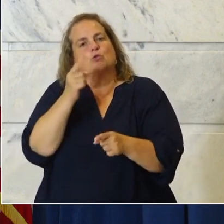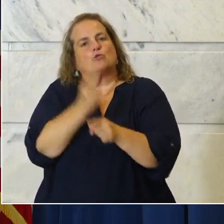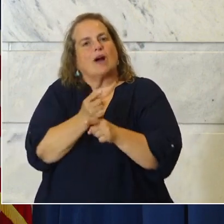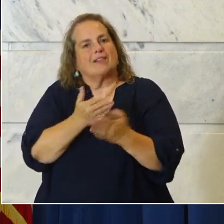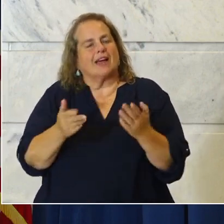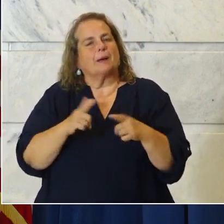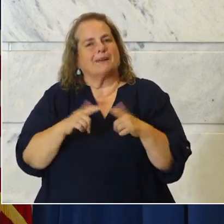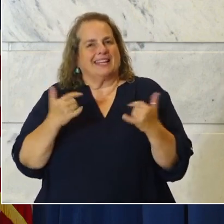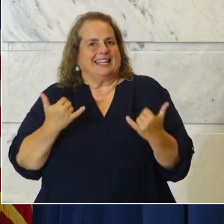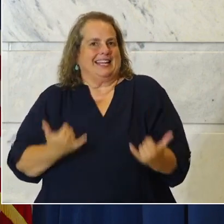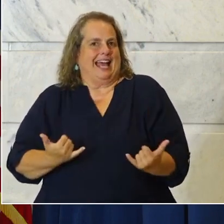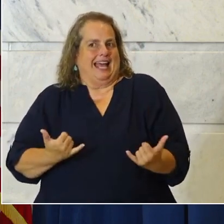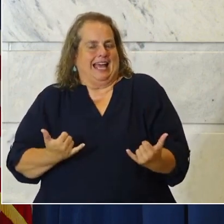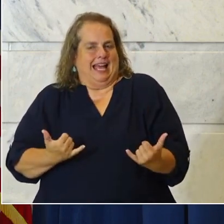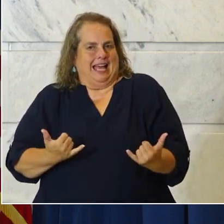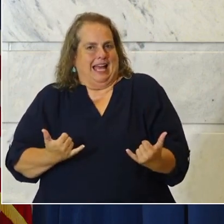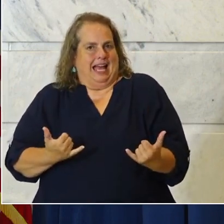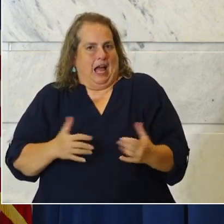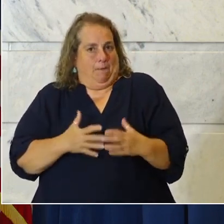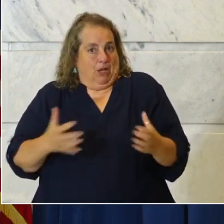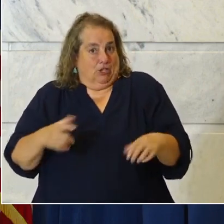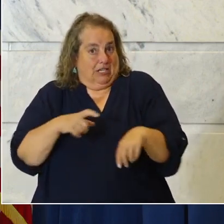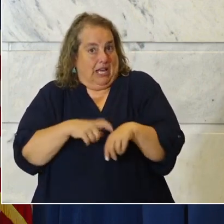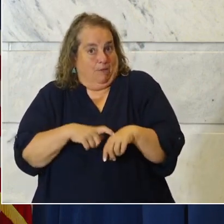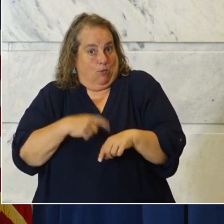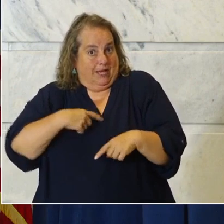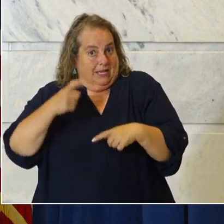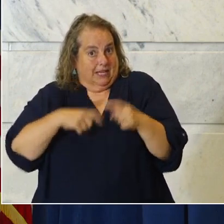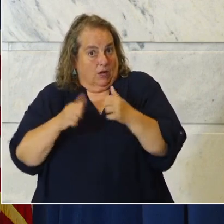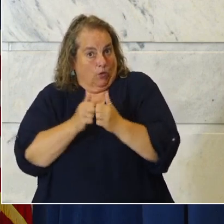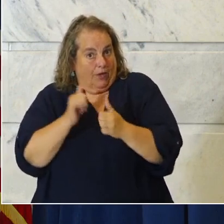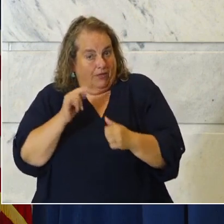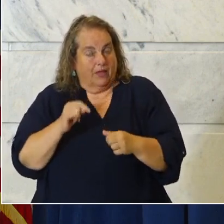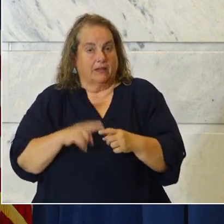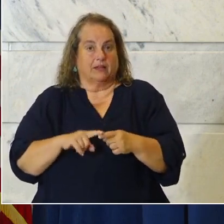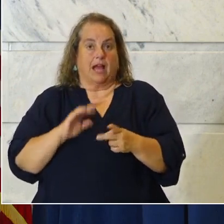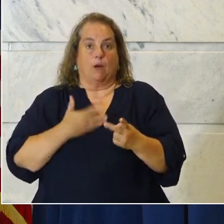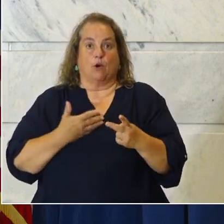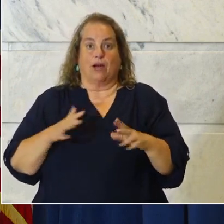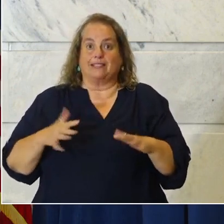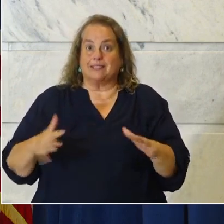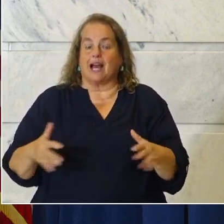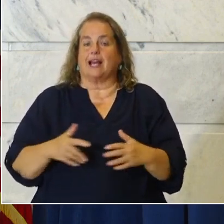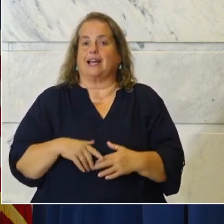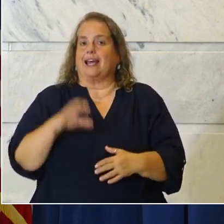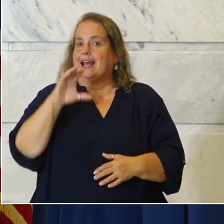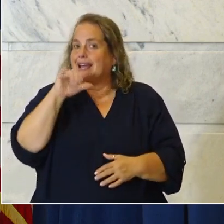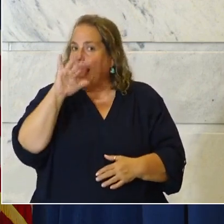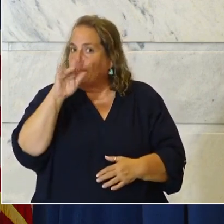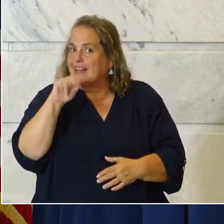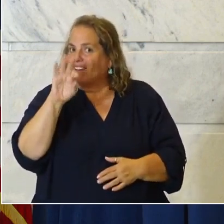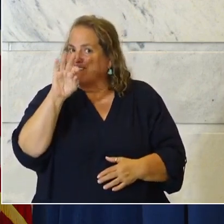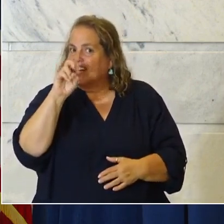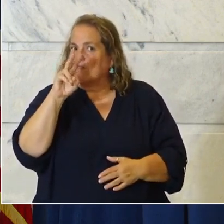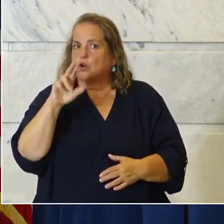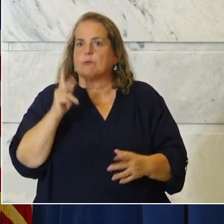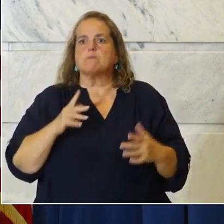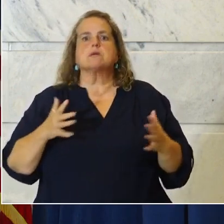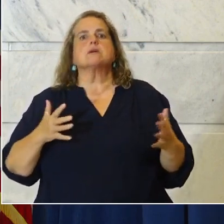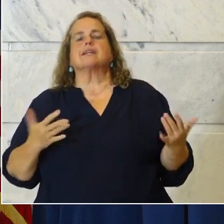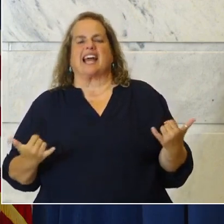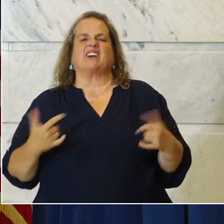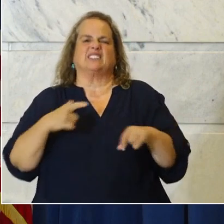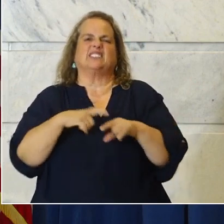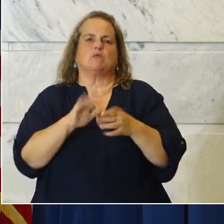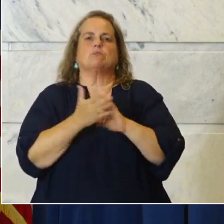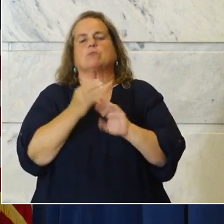But I think that the amount of time that we've dealt with this, our anxiety, cabin fever, you know, all of its added up. But it's time to get serious.